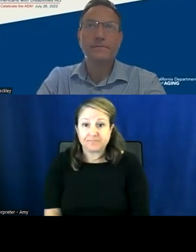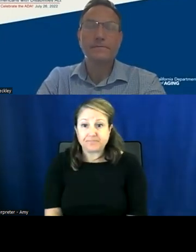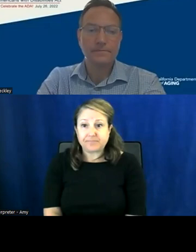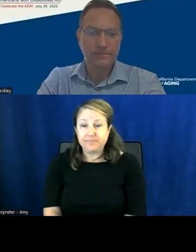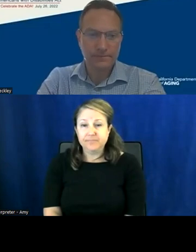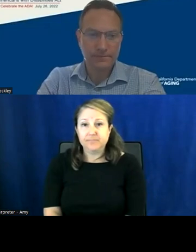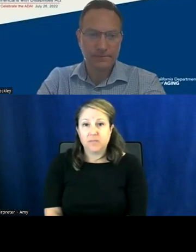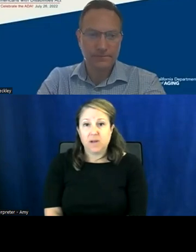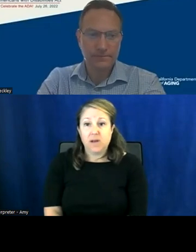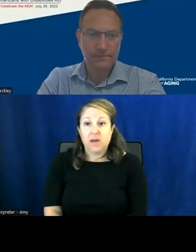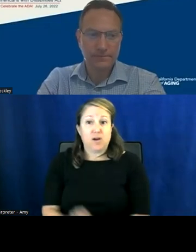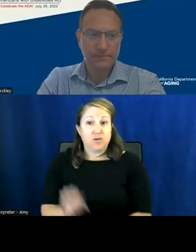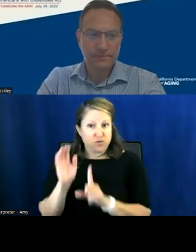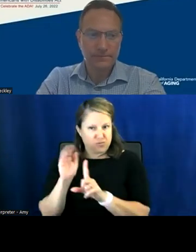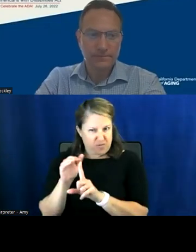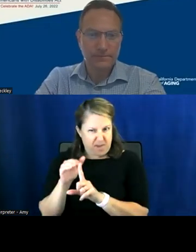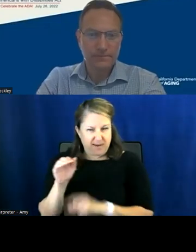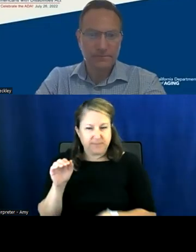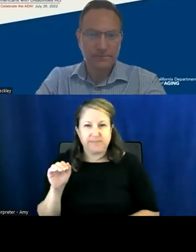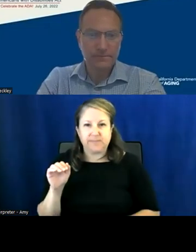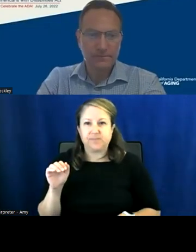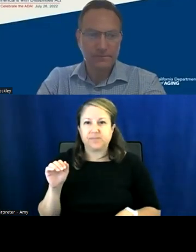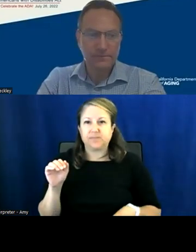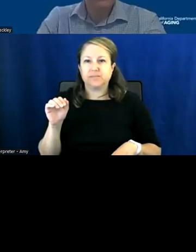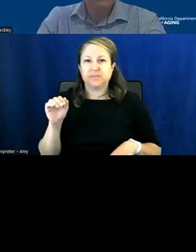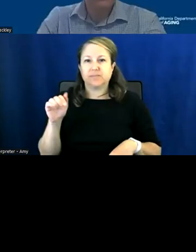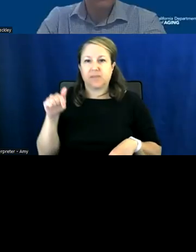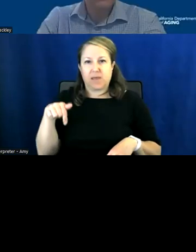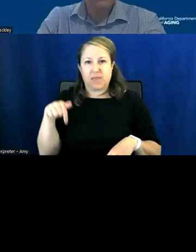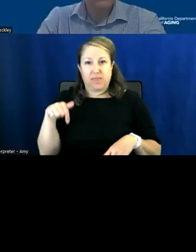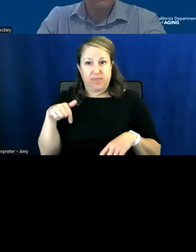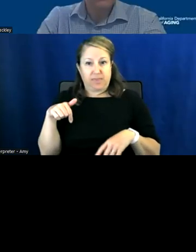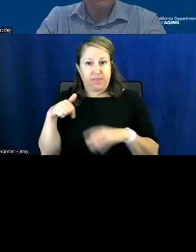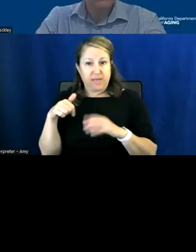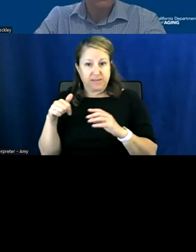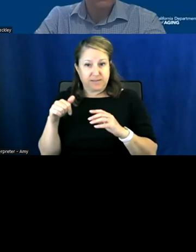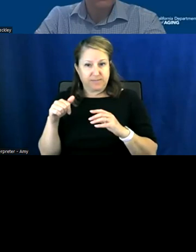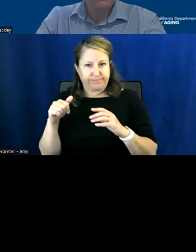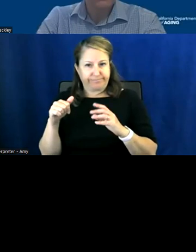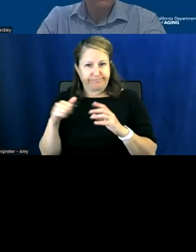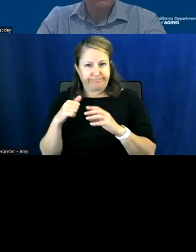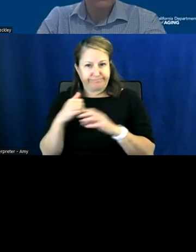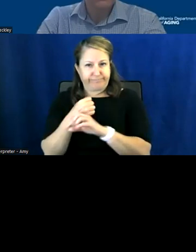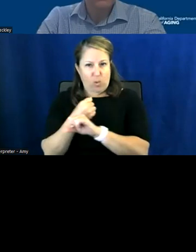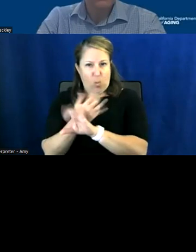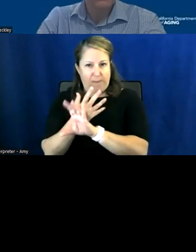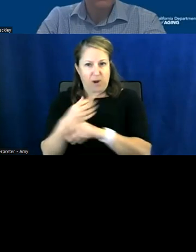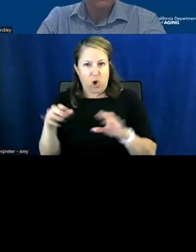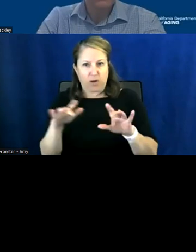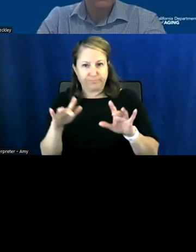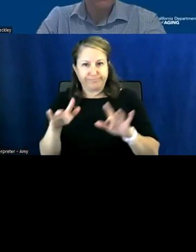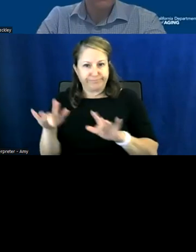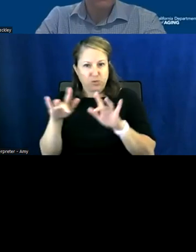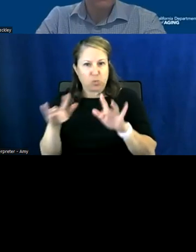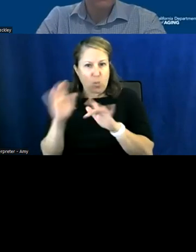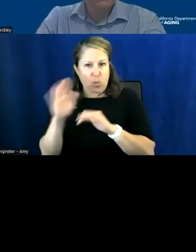as we're waiting just a reminder um this uh webinar today is being recorded so it will be available on our cda channel